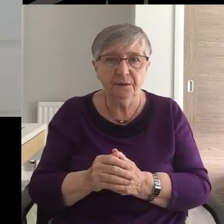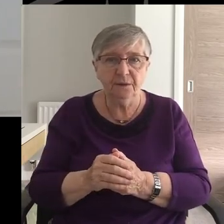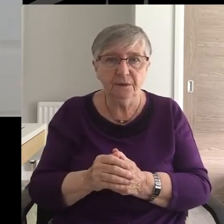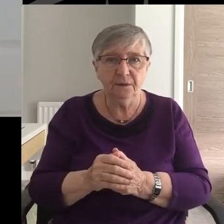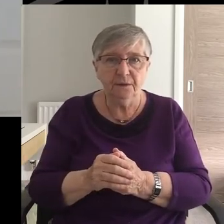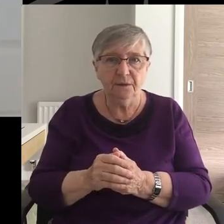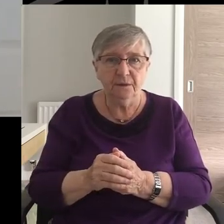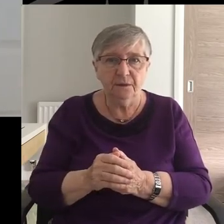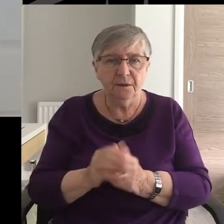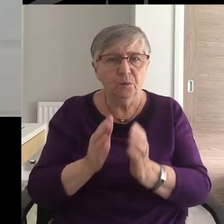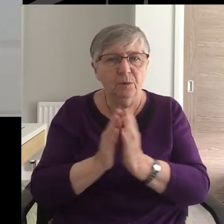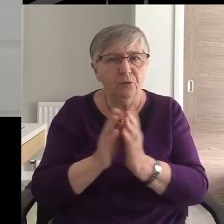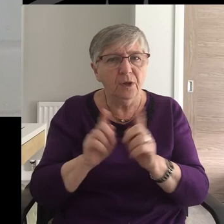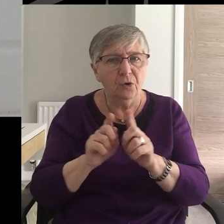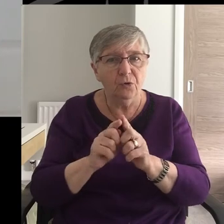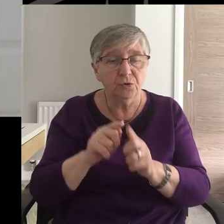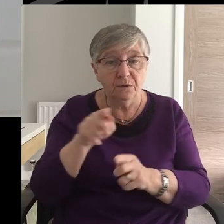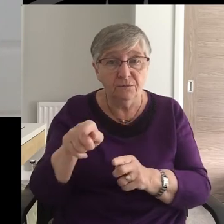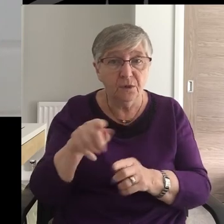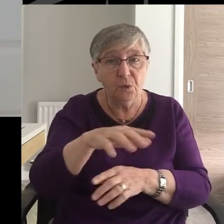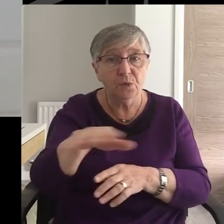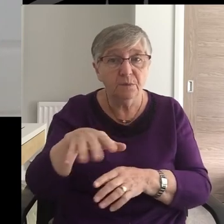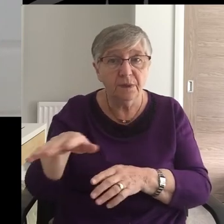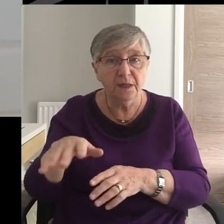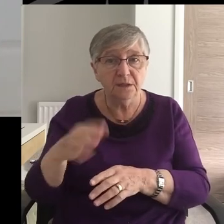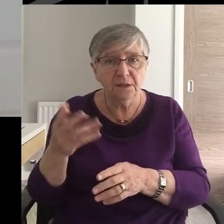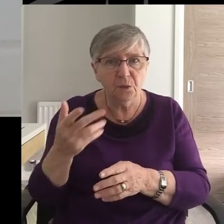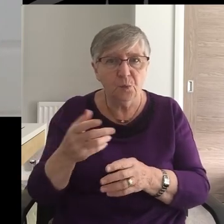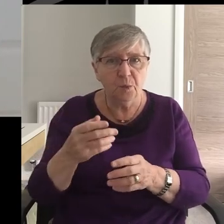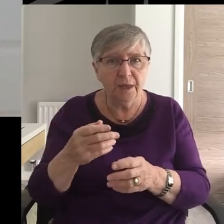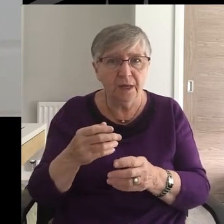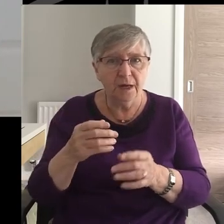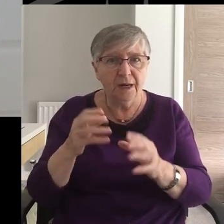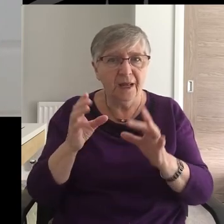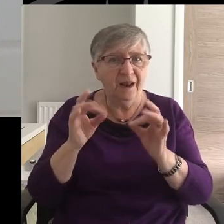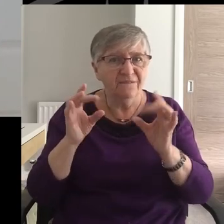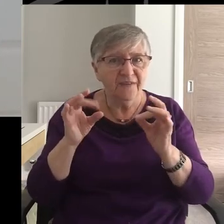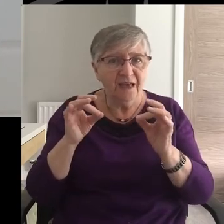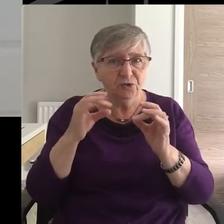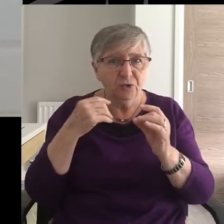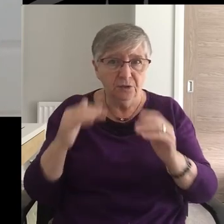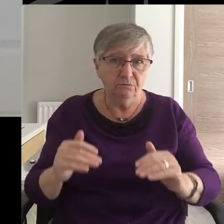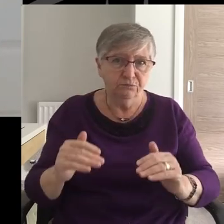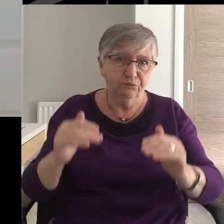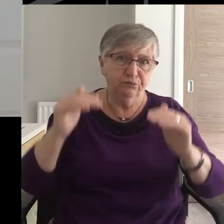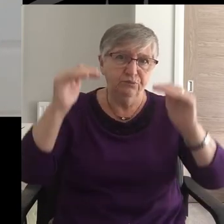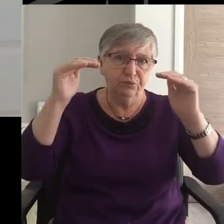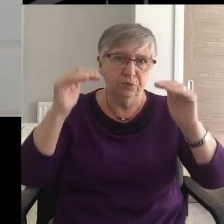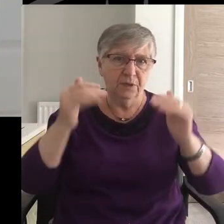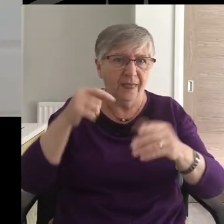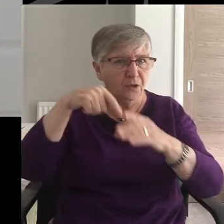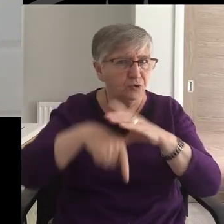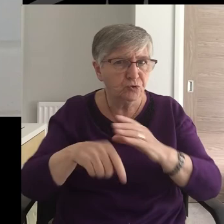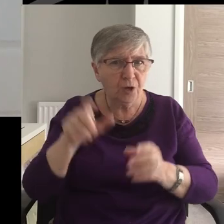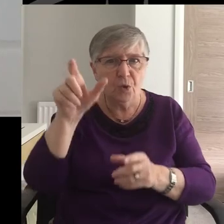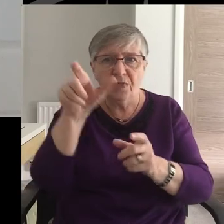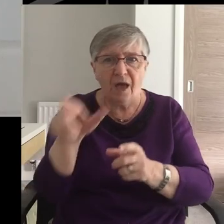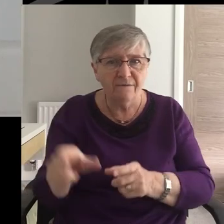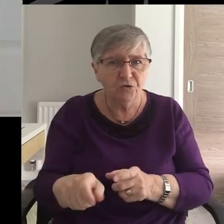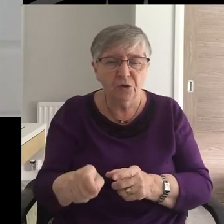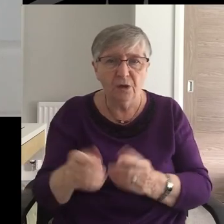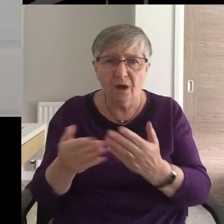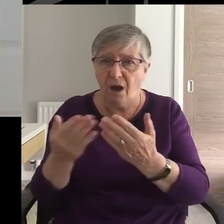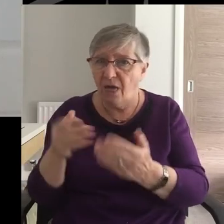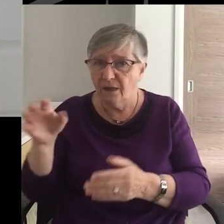And we pray also For those places Where the infection rates Remain high In places like South Africa And many other